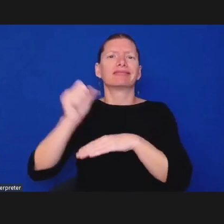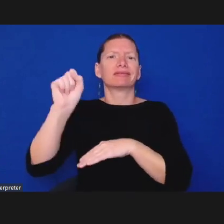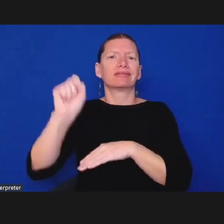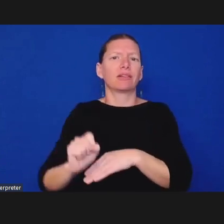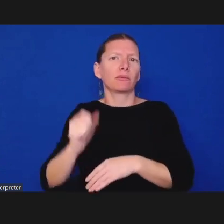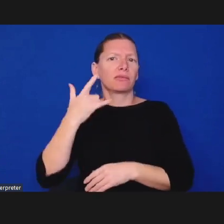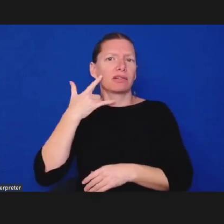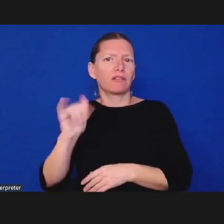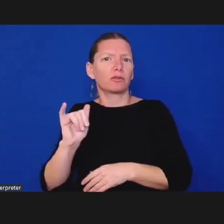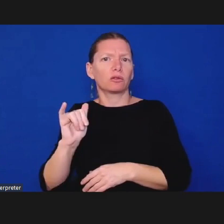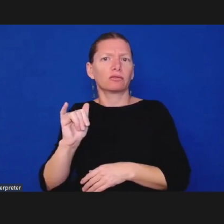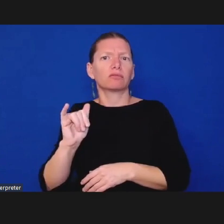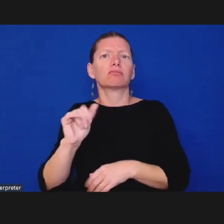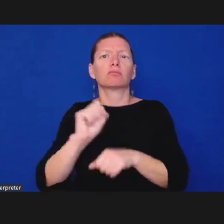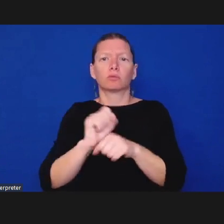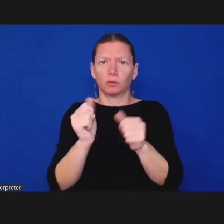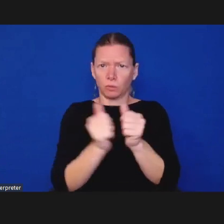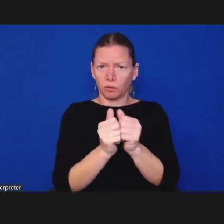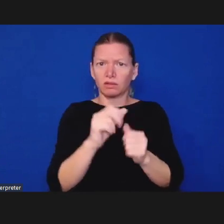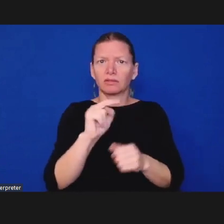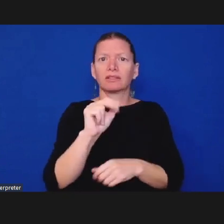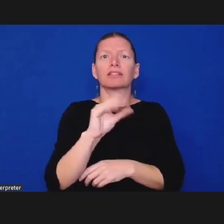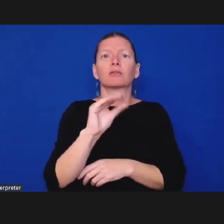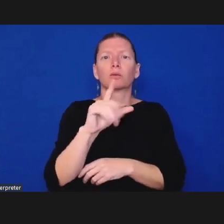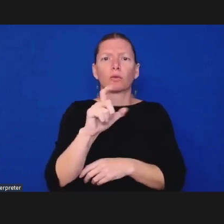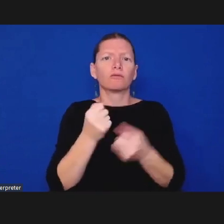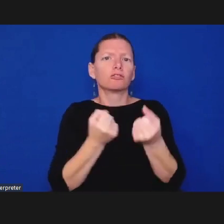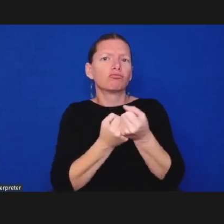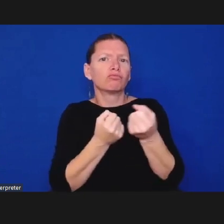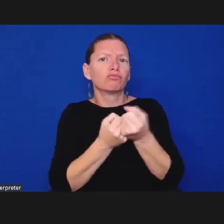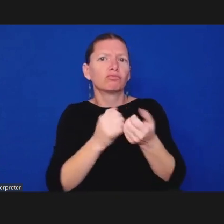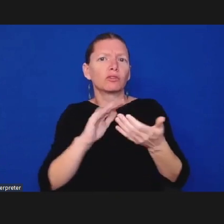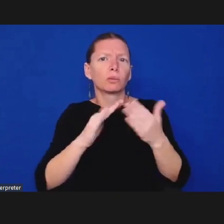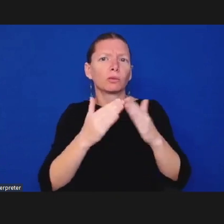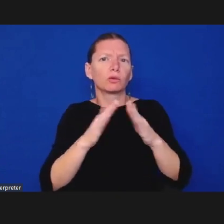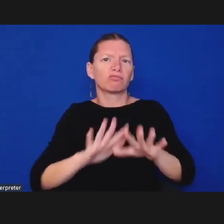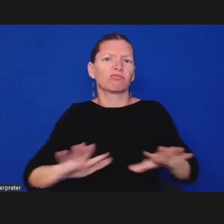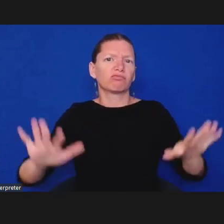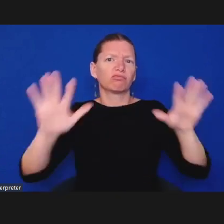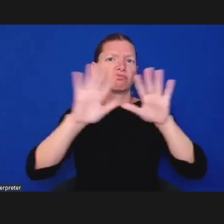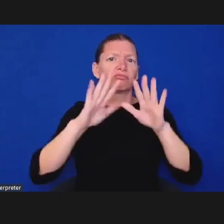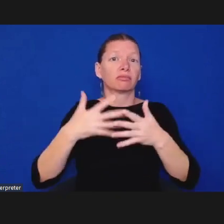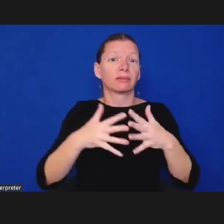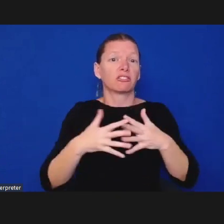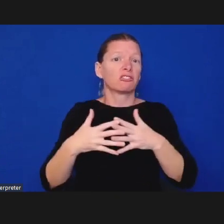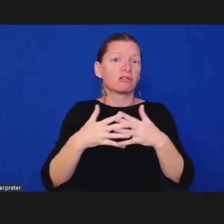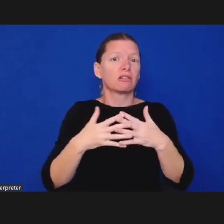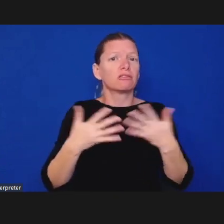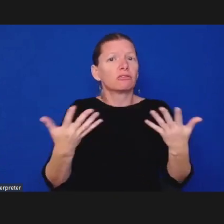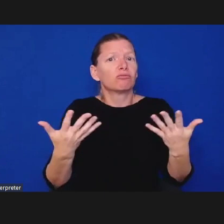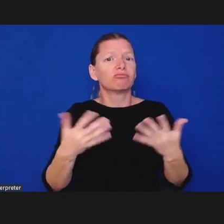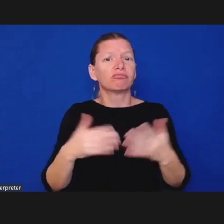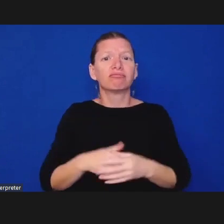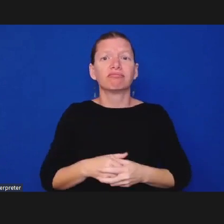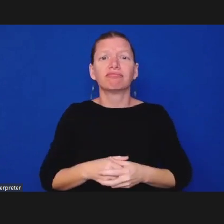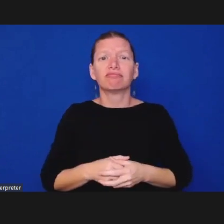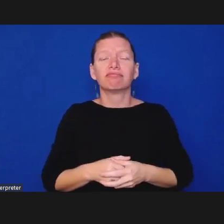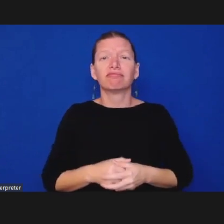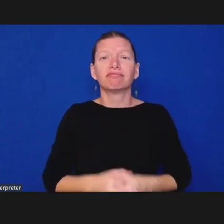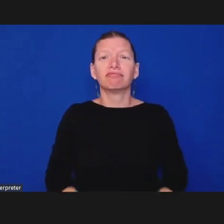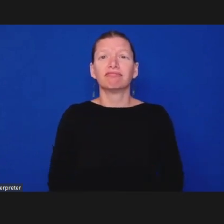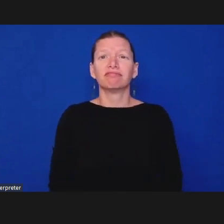communities around the country so okay so i got a question answered what else is there